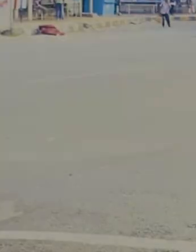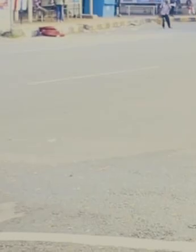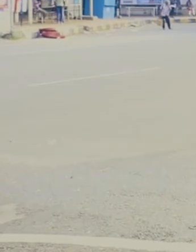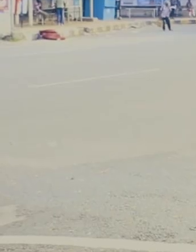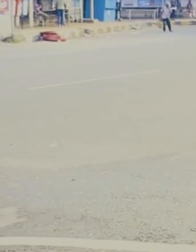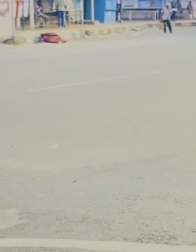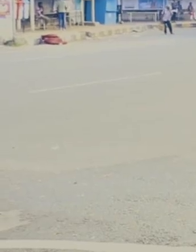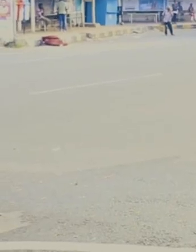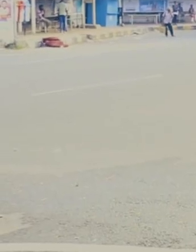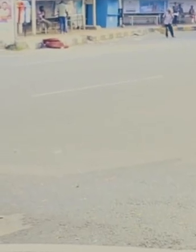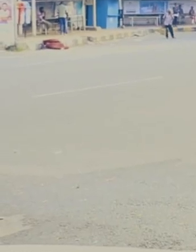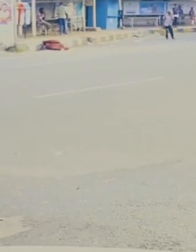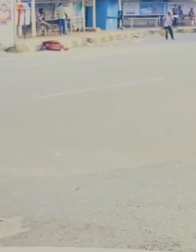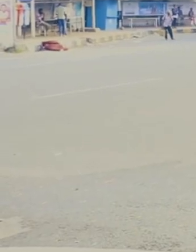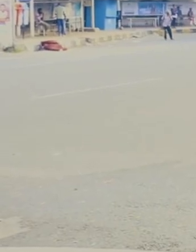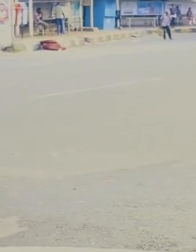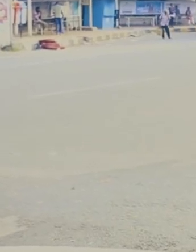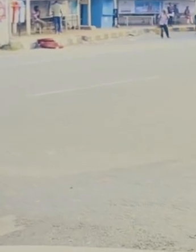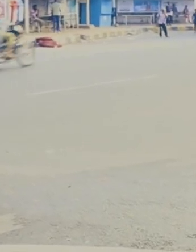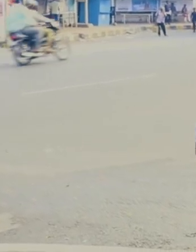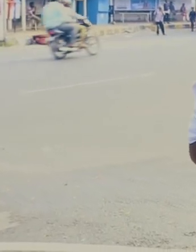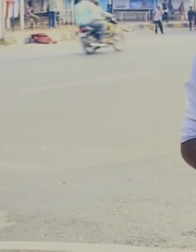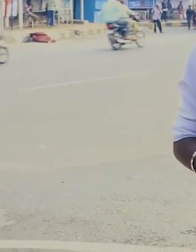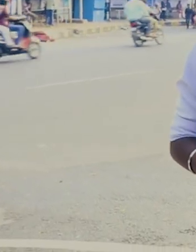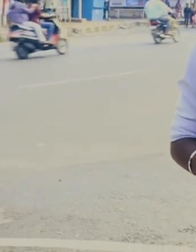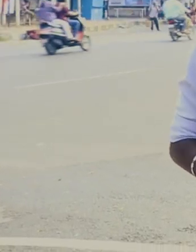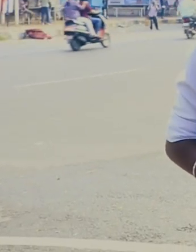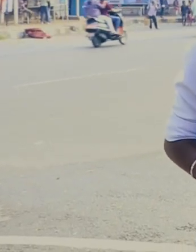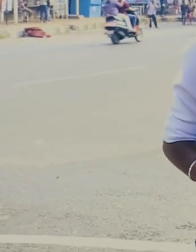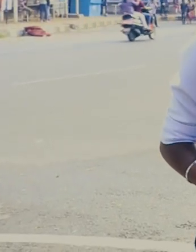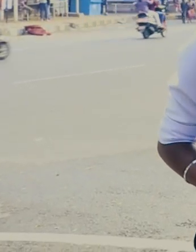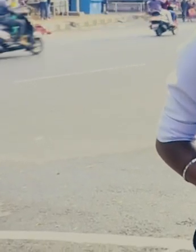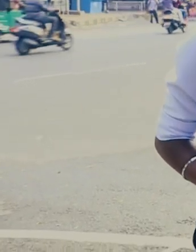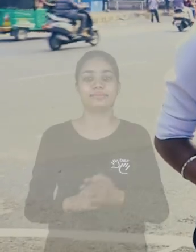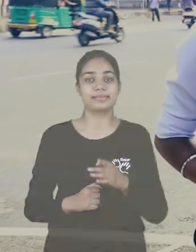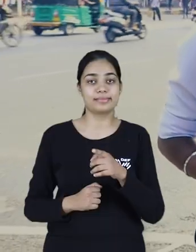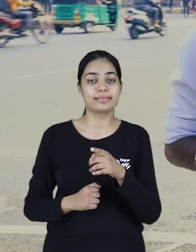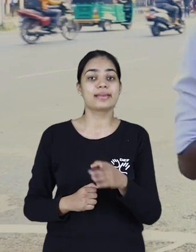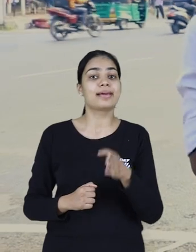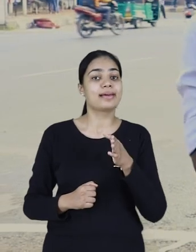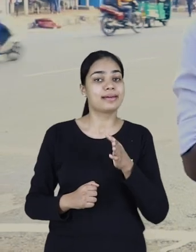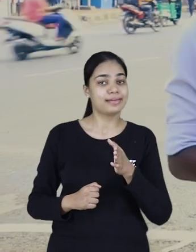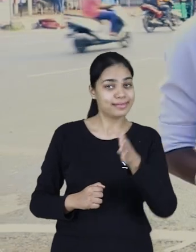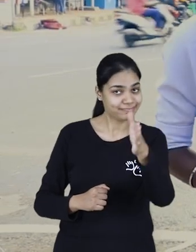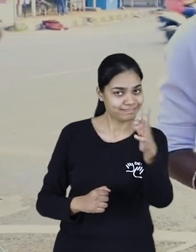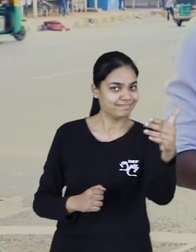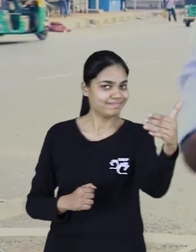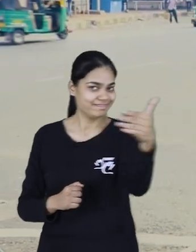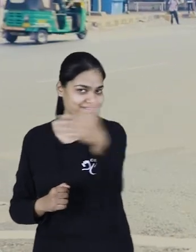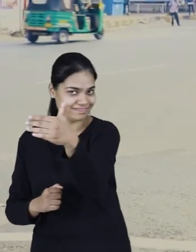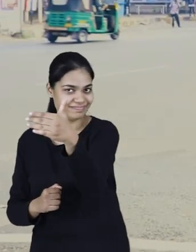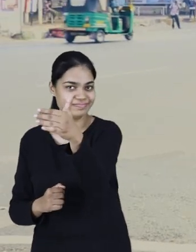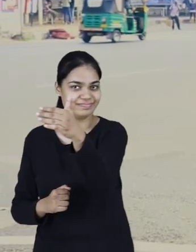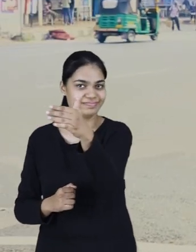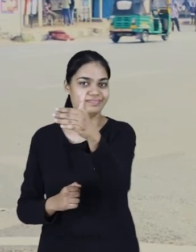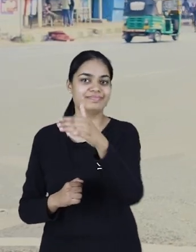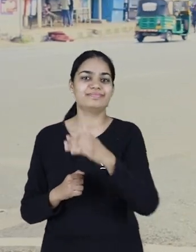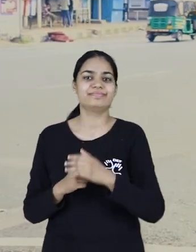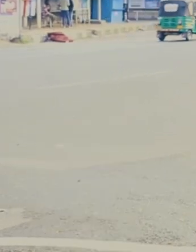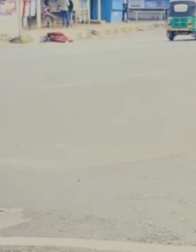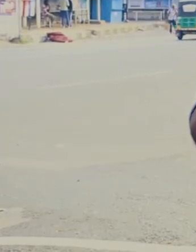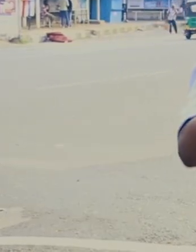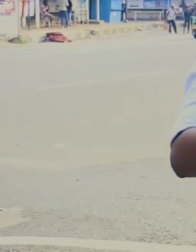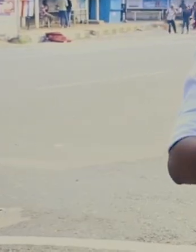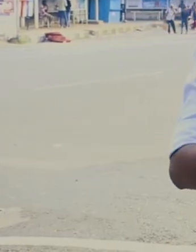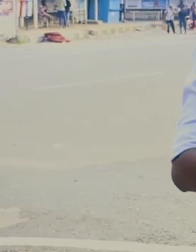hmm oh this address go straight right and write